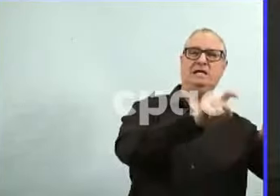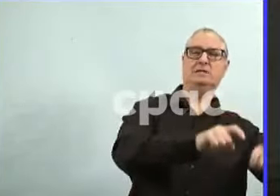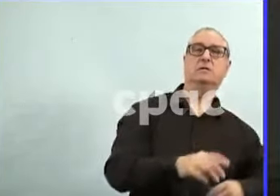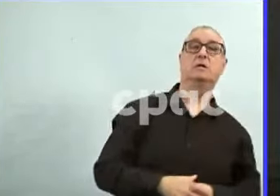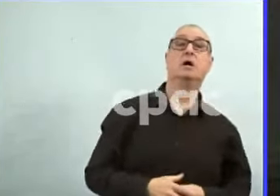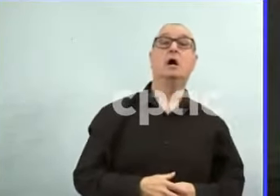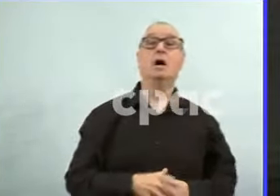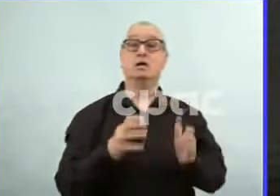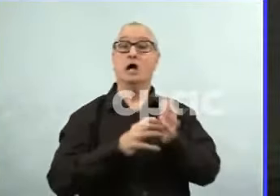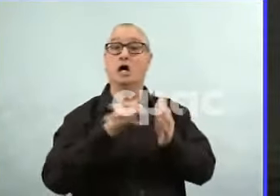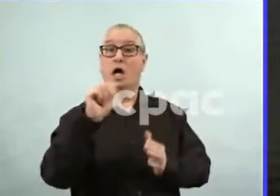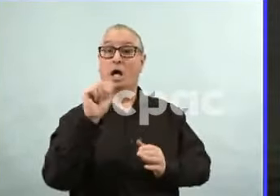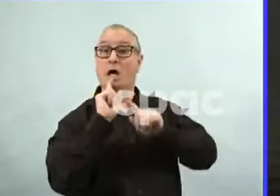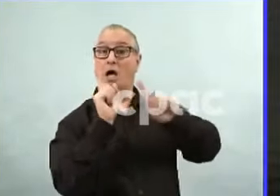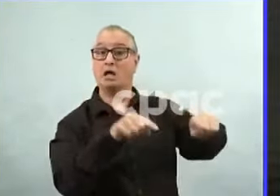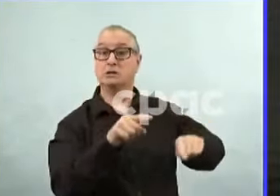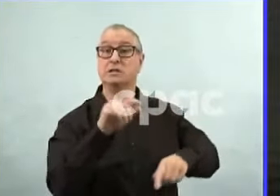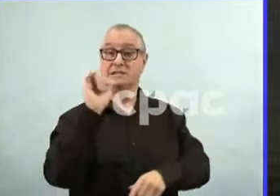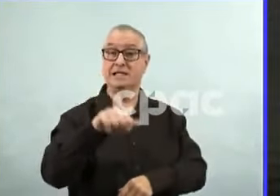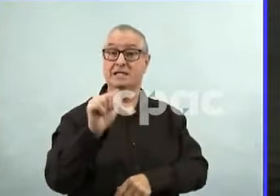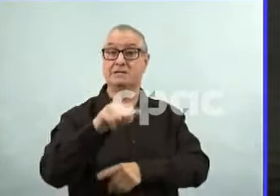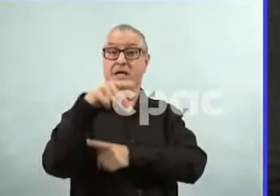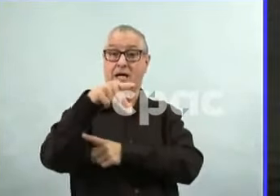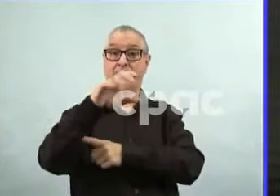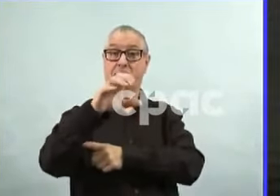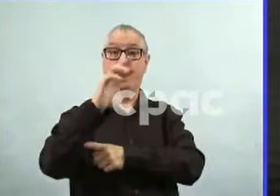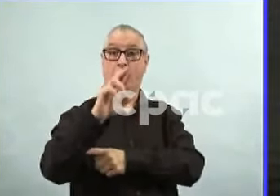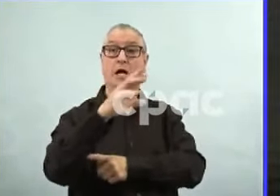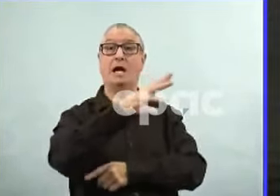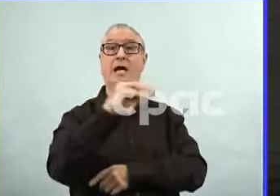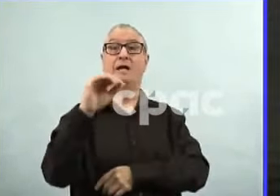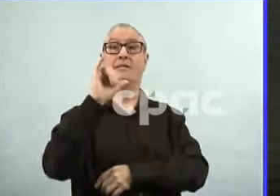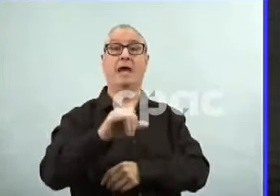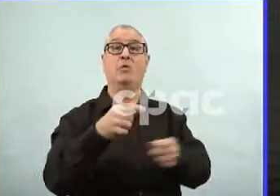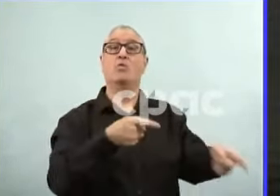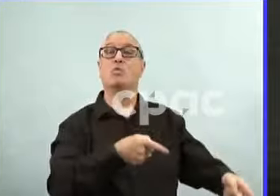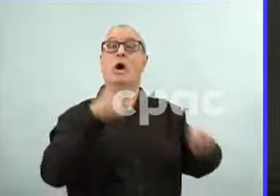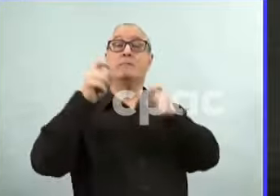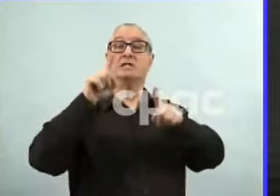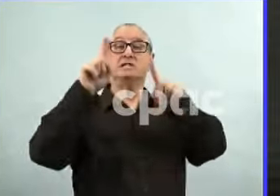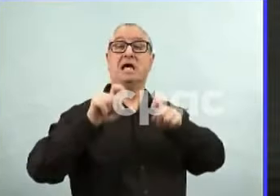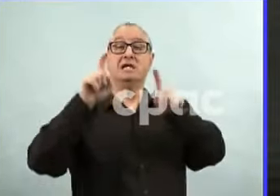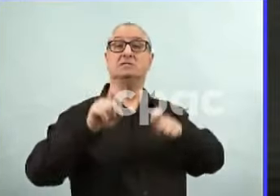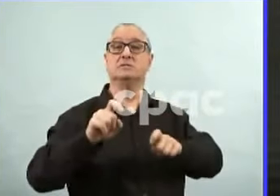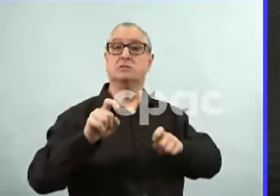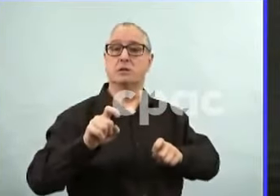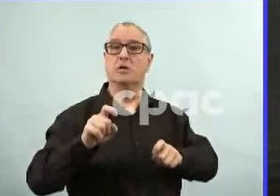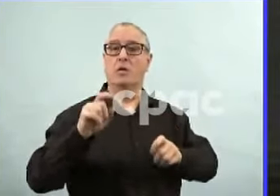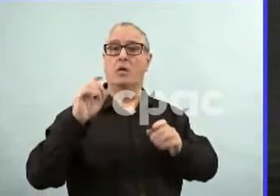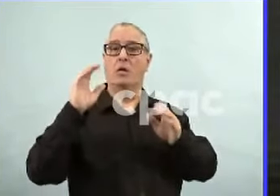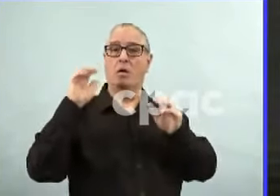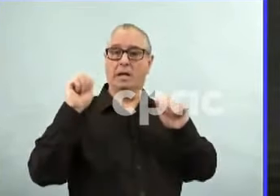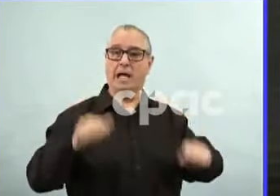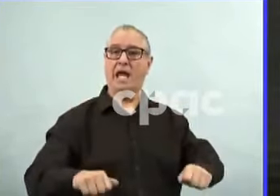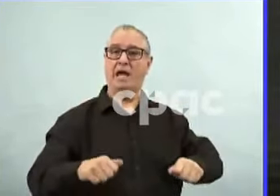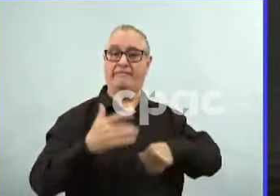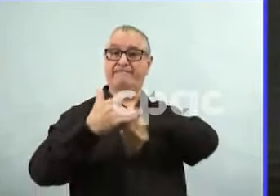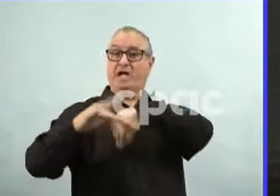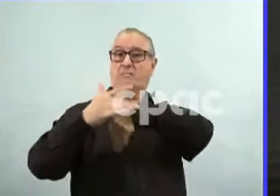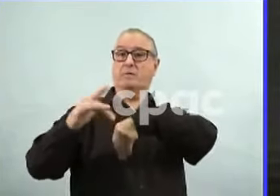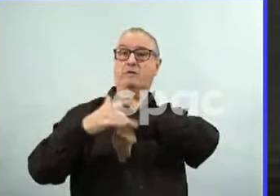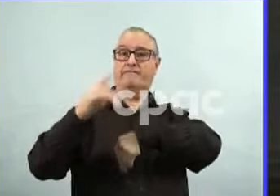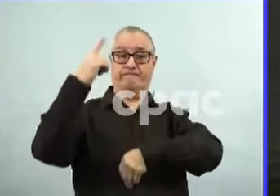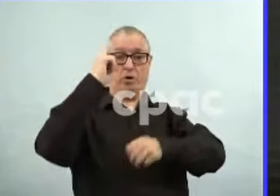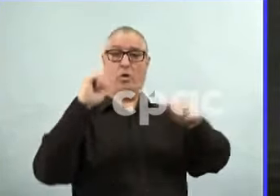is available as well. What we're looking at here is trying to find those individuals who are at higher risk, you know, and try to identify them.